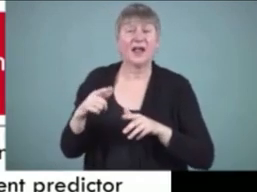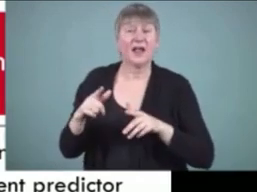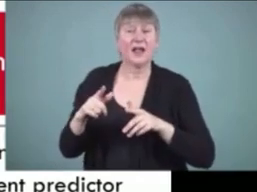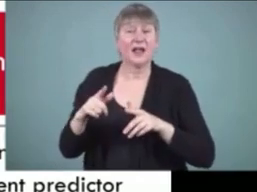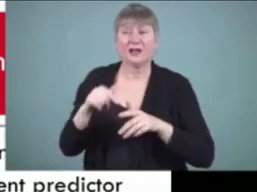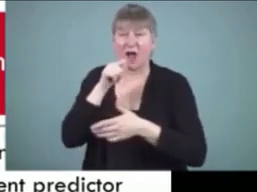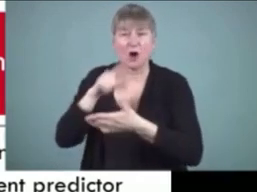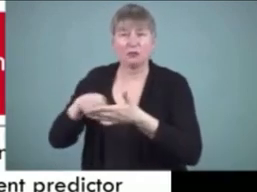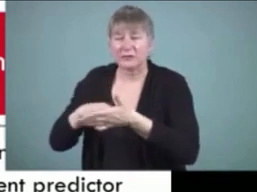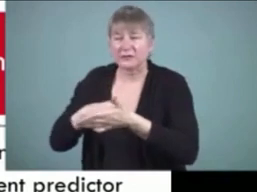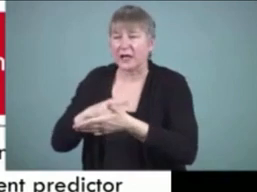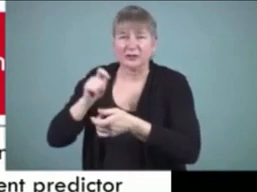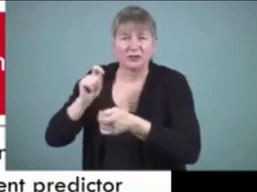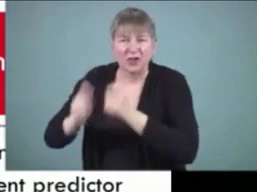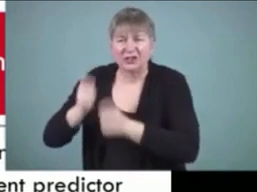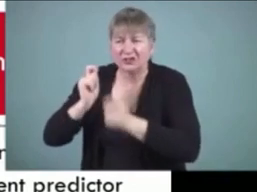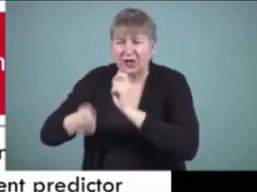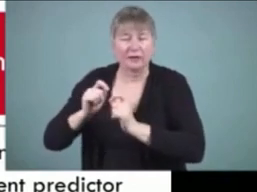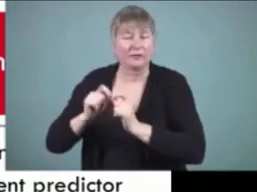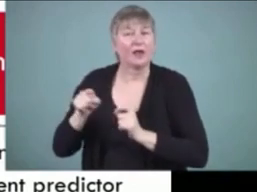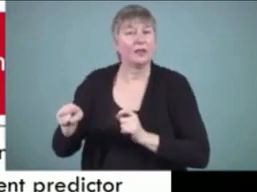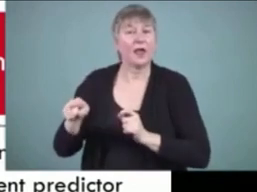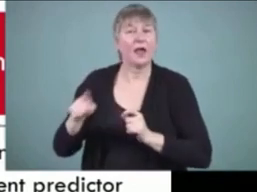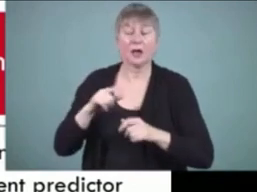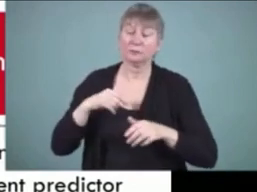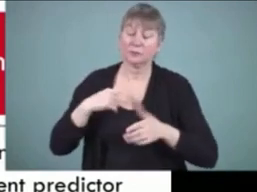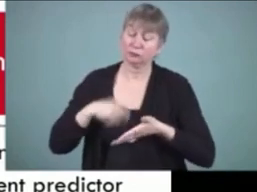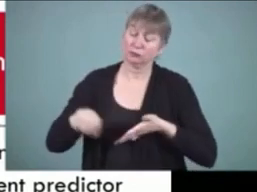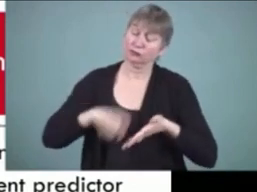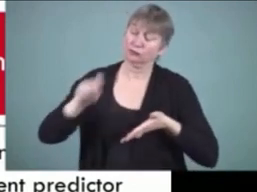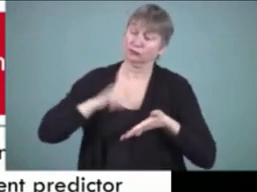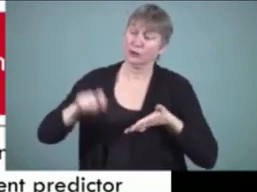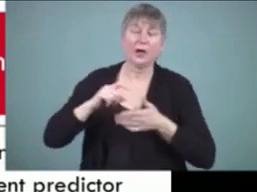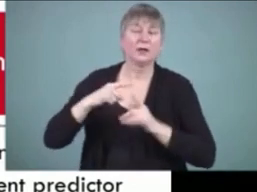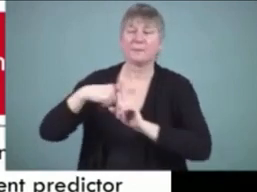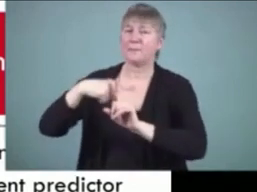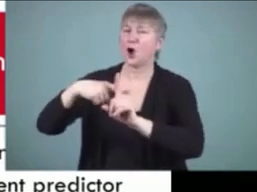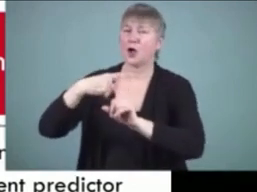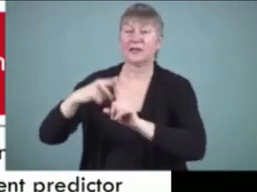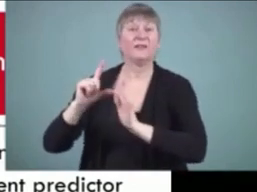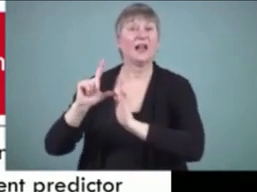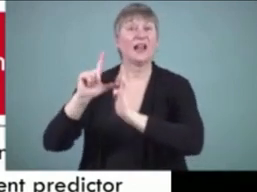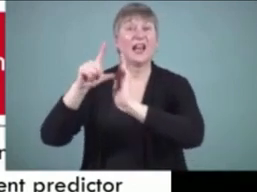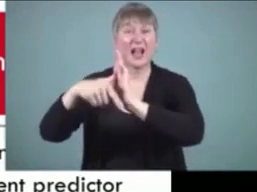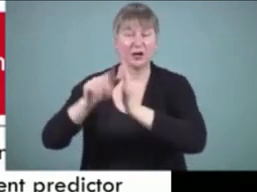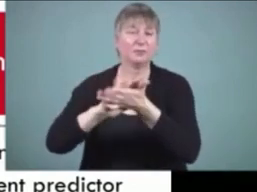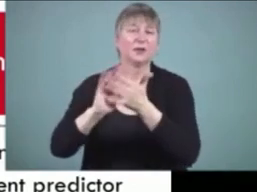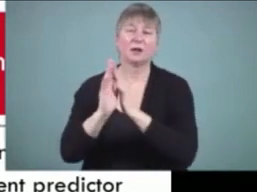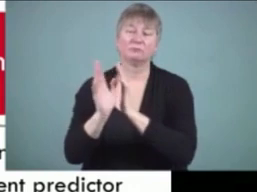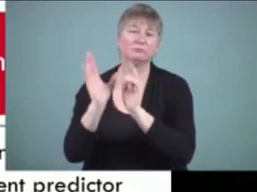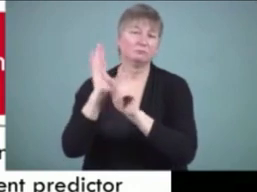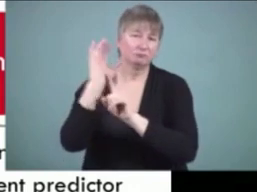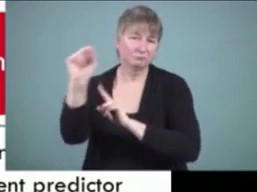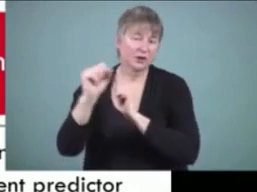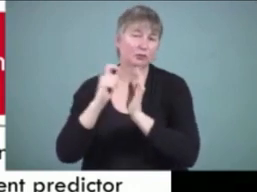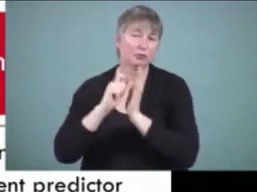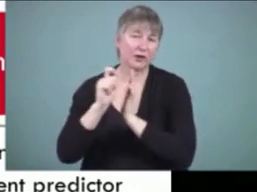um uh it's just the most positive and one of the strongest and most consistent predictors